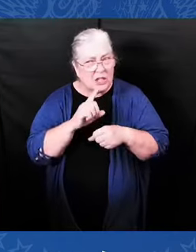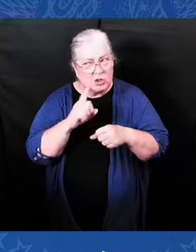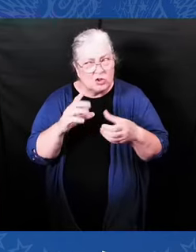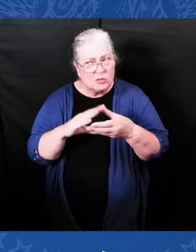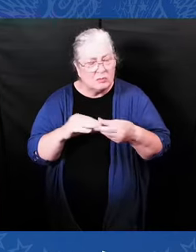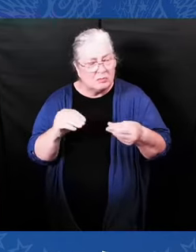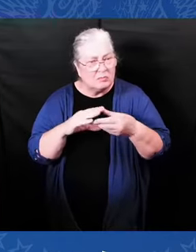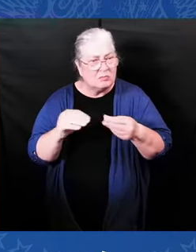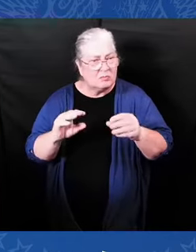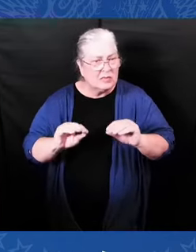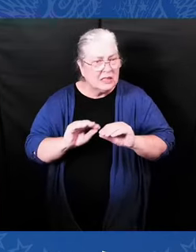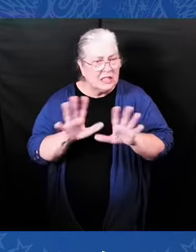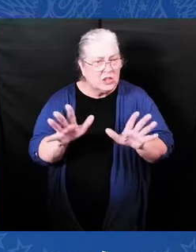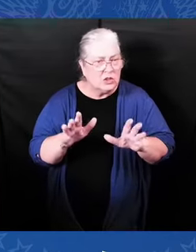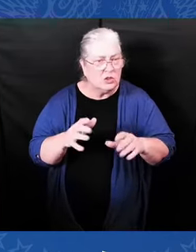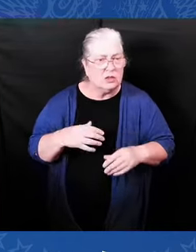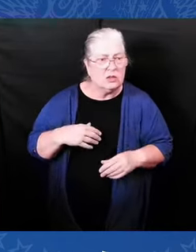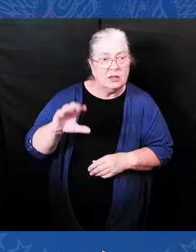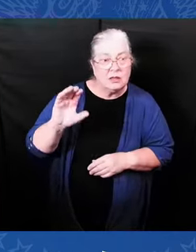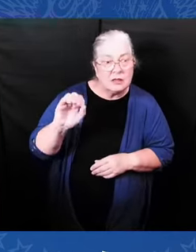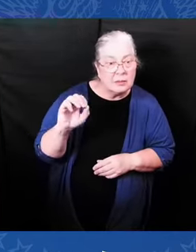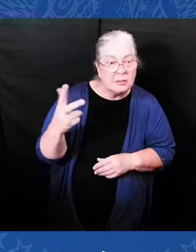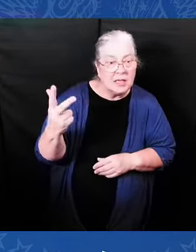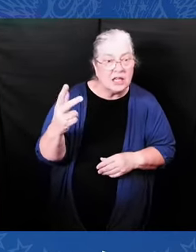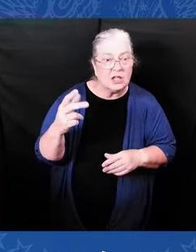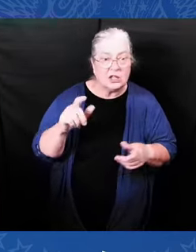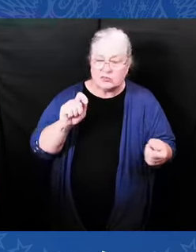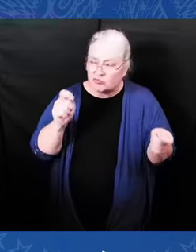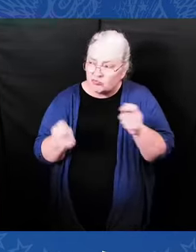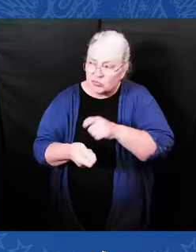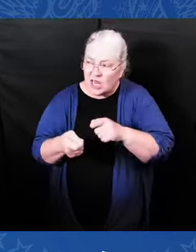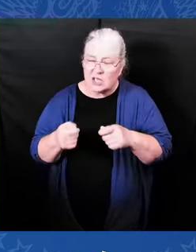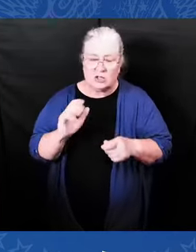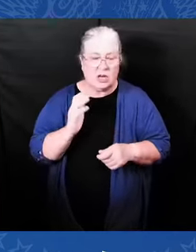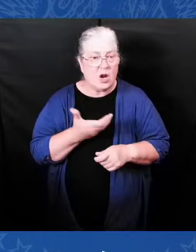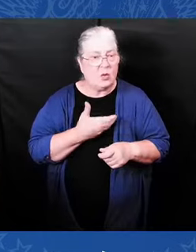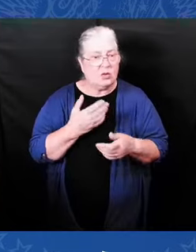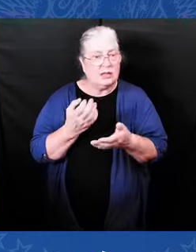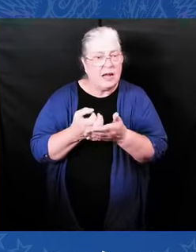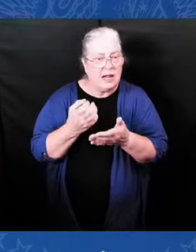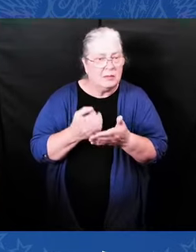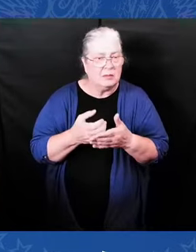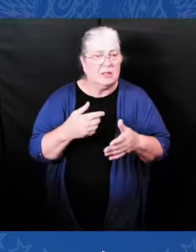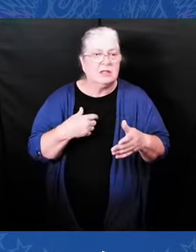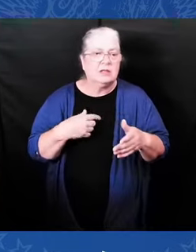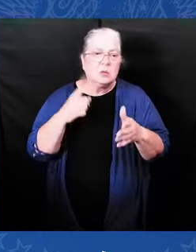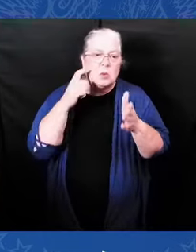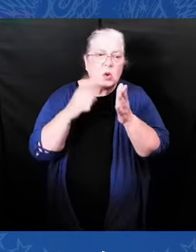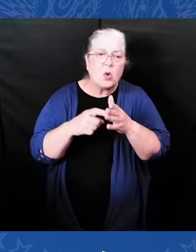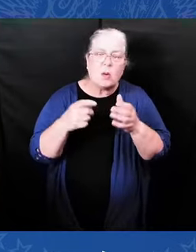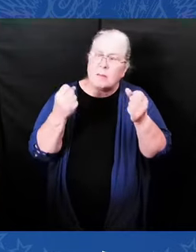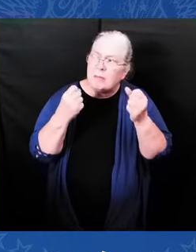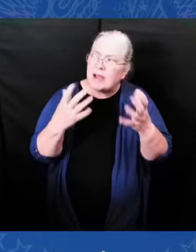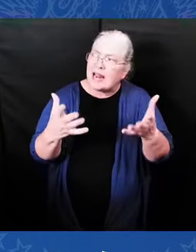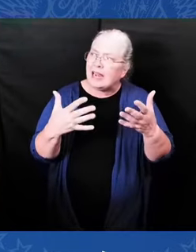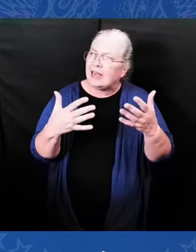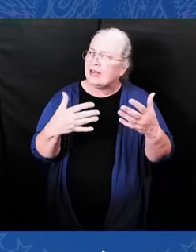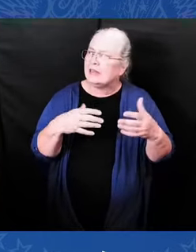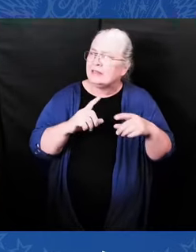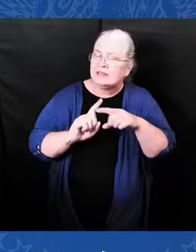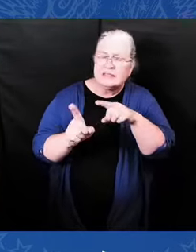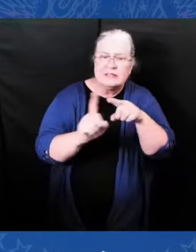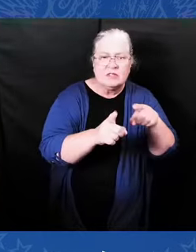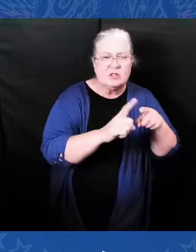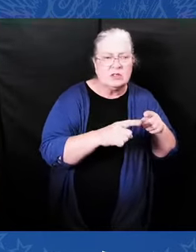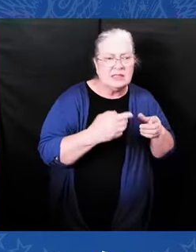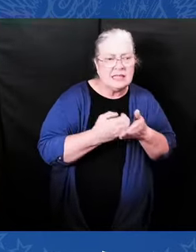grow the economy from the middle out and the bottom up, not the top down. Because when you do that, the poor have a ladder up, and the middle